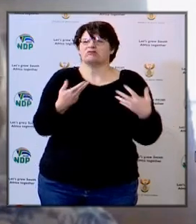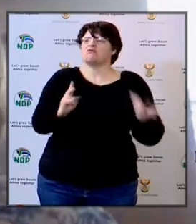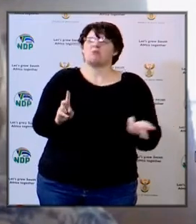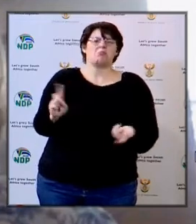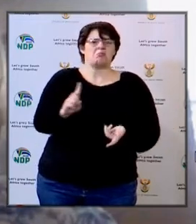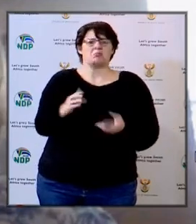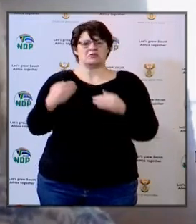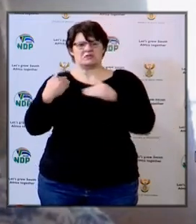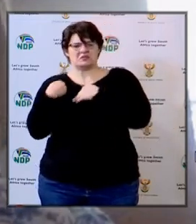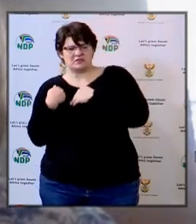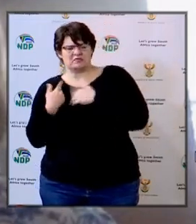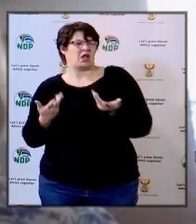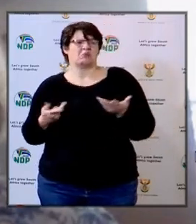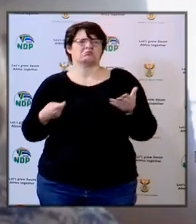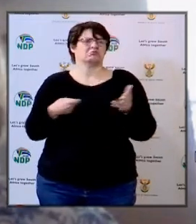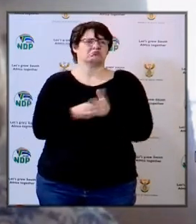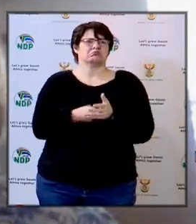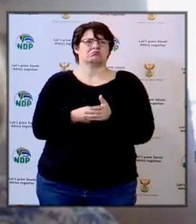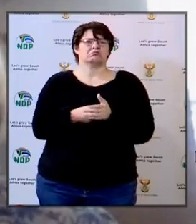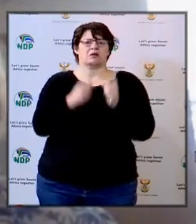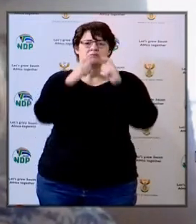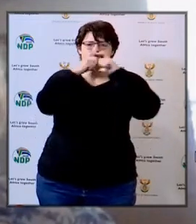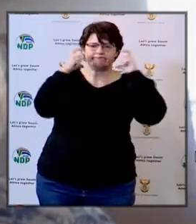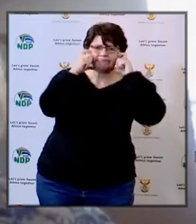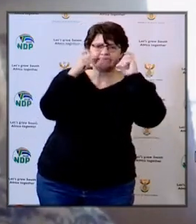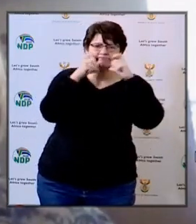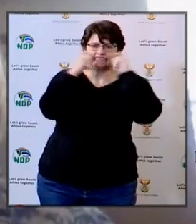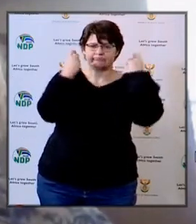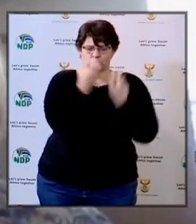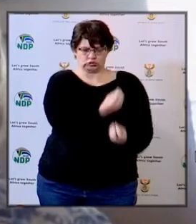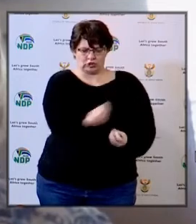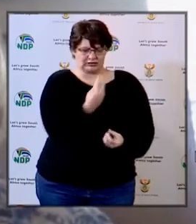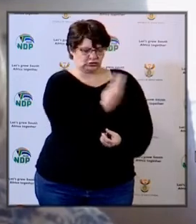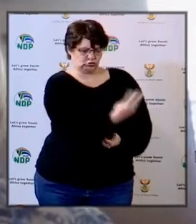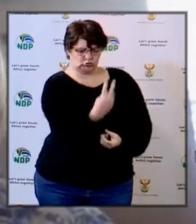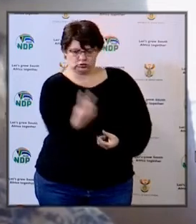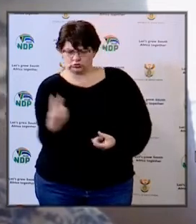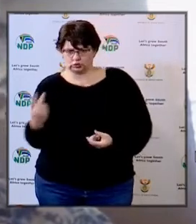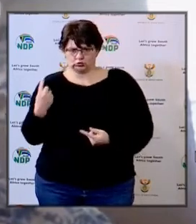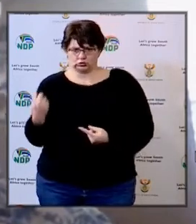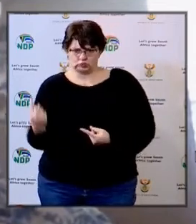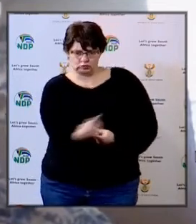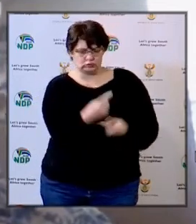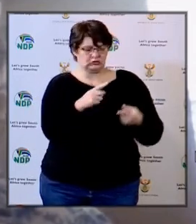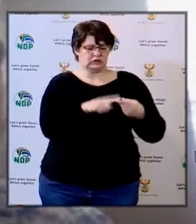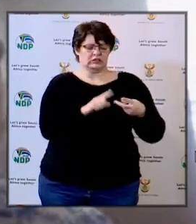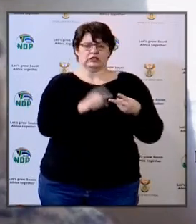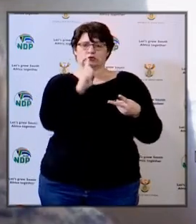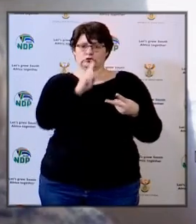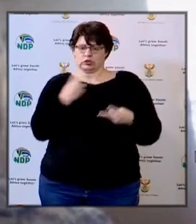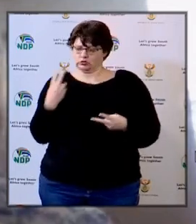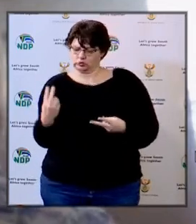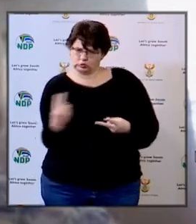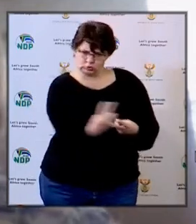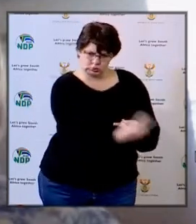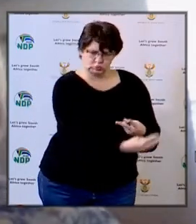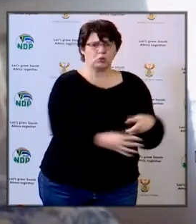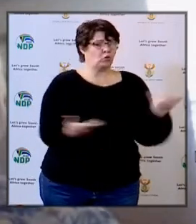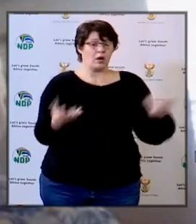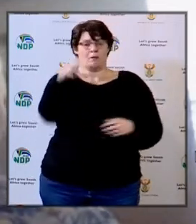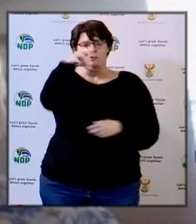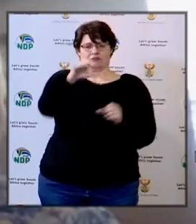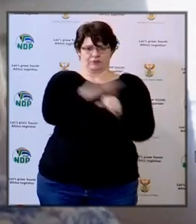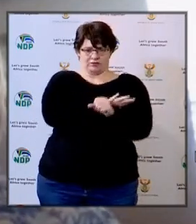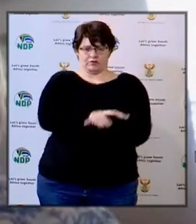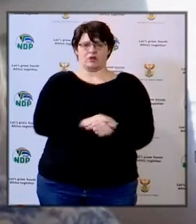safety measures. We have procured two cloth face masks per child and per teacher in the province,